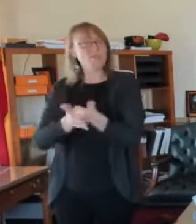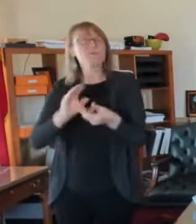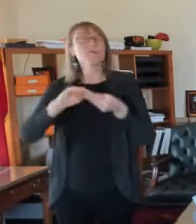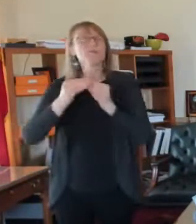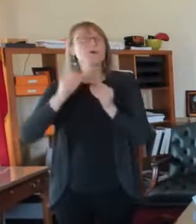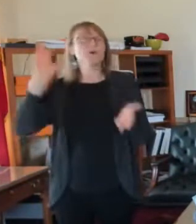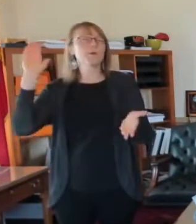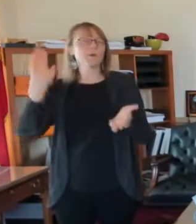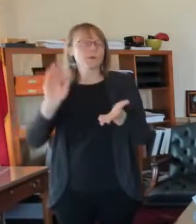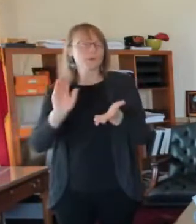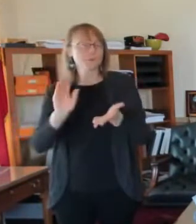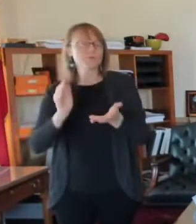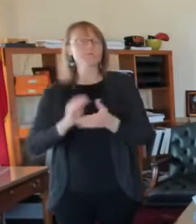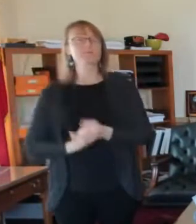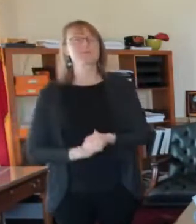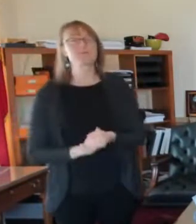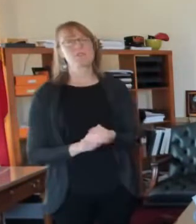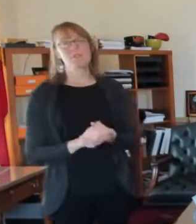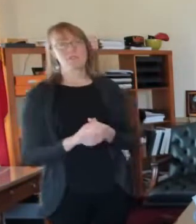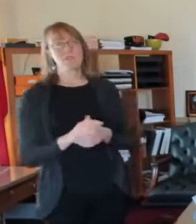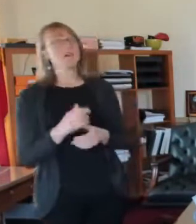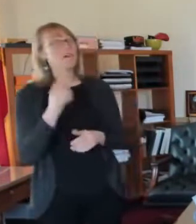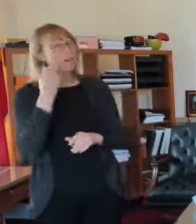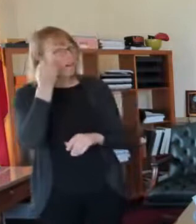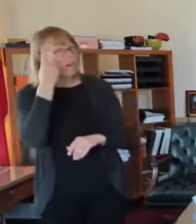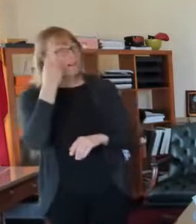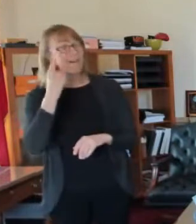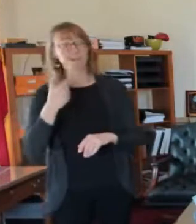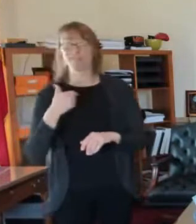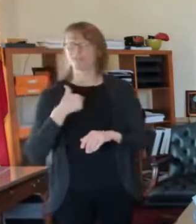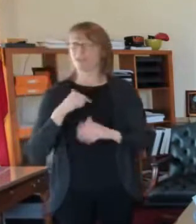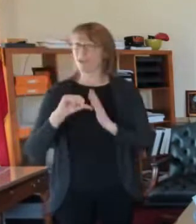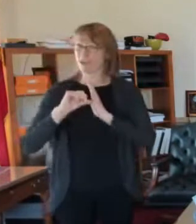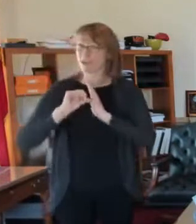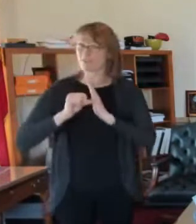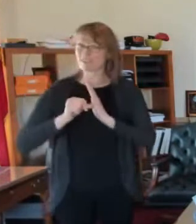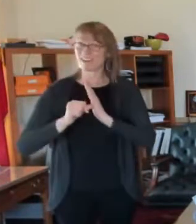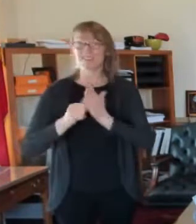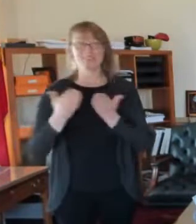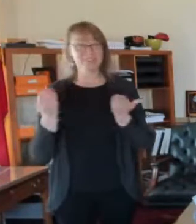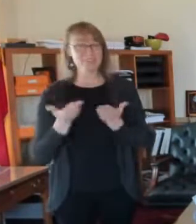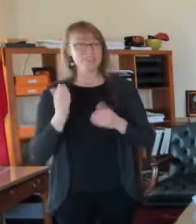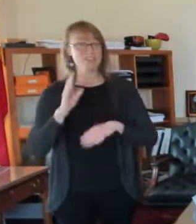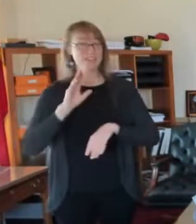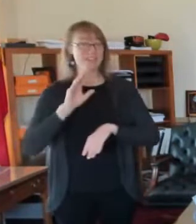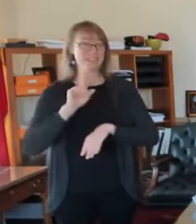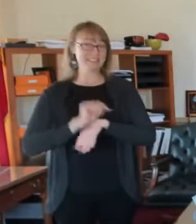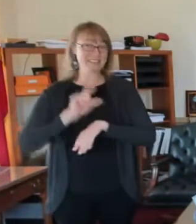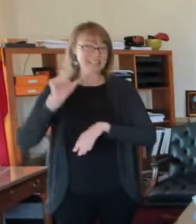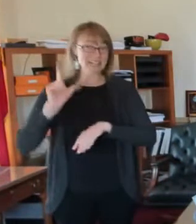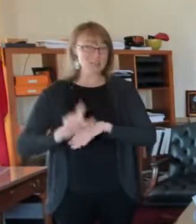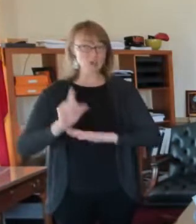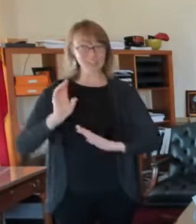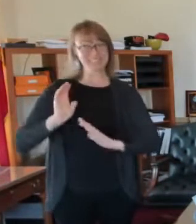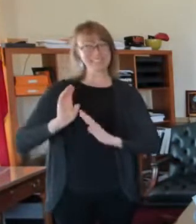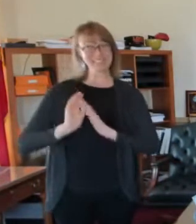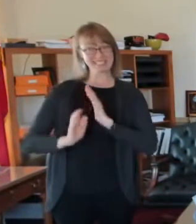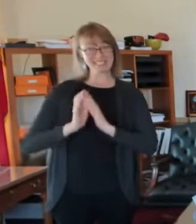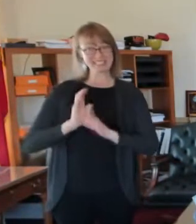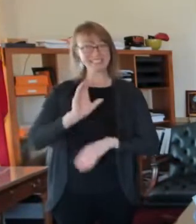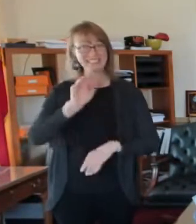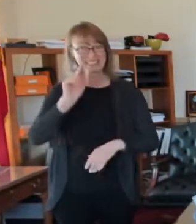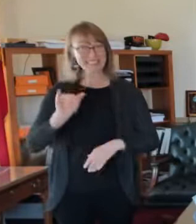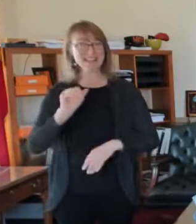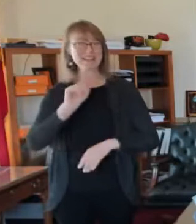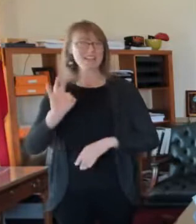this in the city of St. Louis from the beginning, our residents and our businesses have done an excellent job.